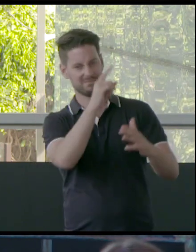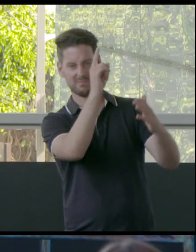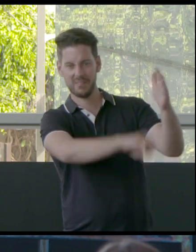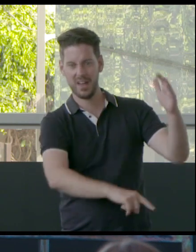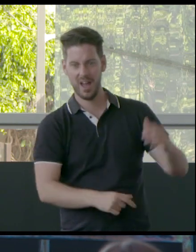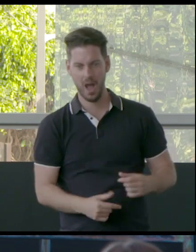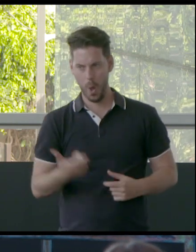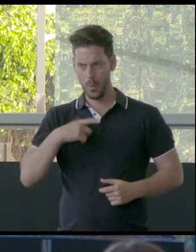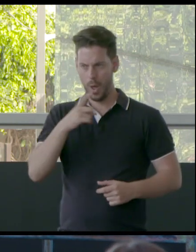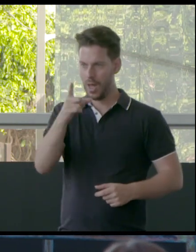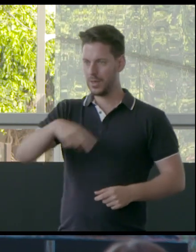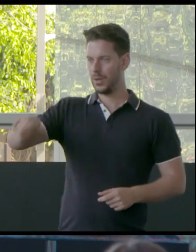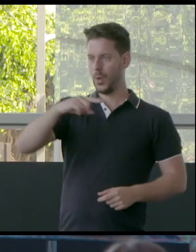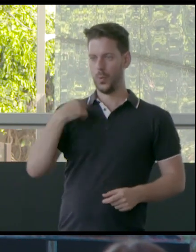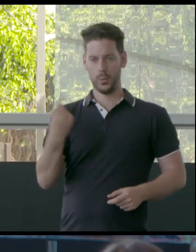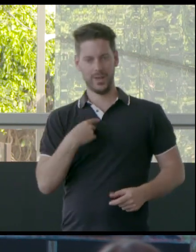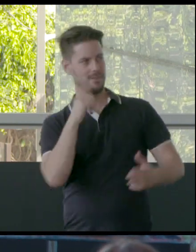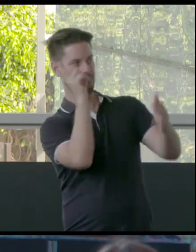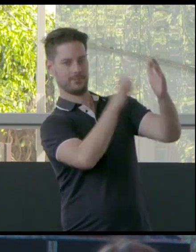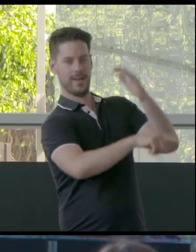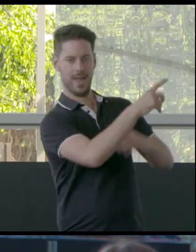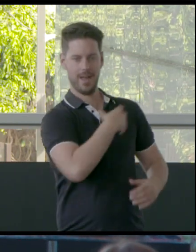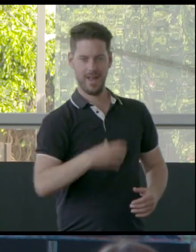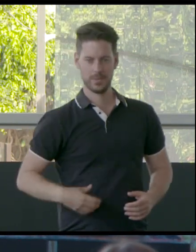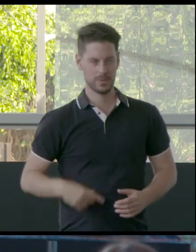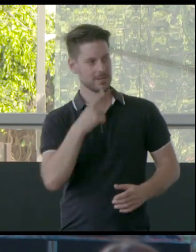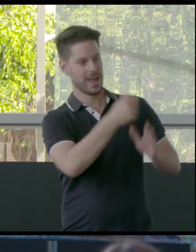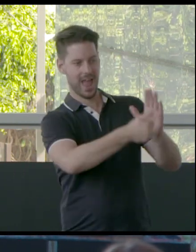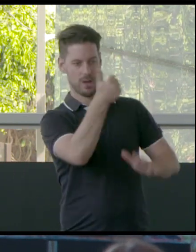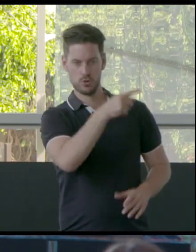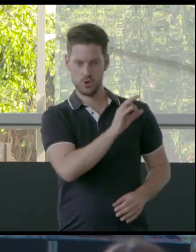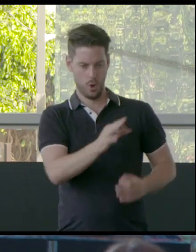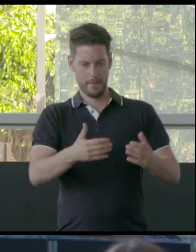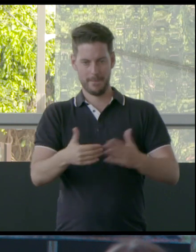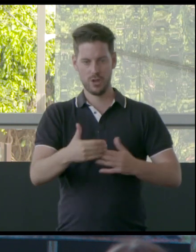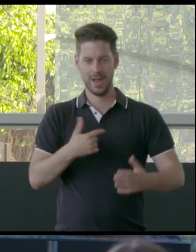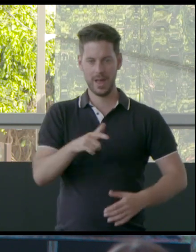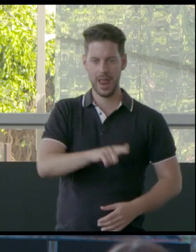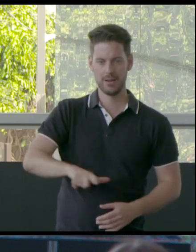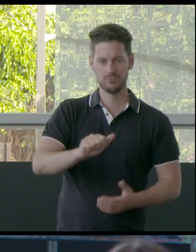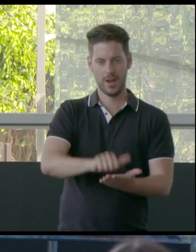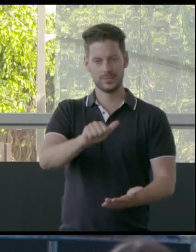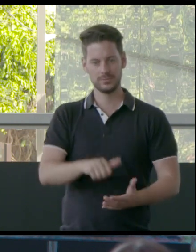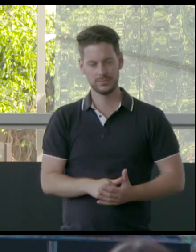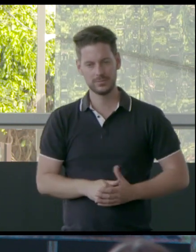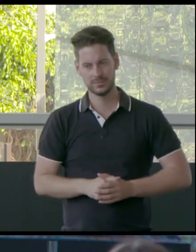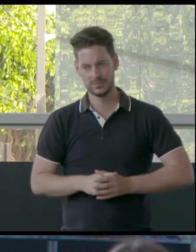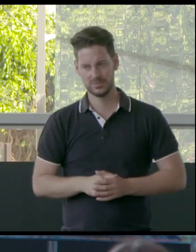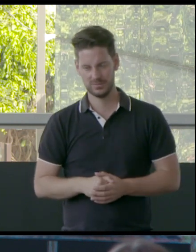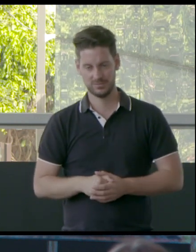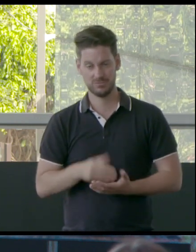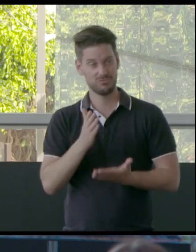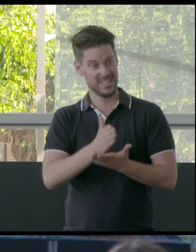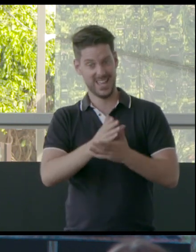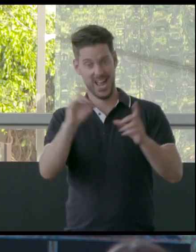issue eviction notices and fine them for mismanagement of our country? It's getting to the point